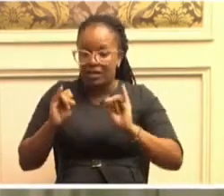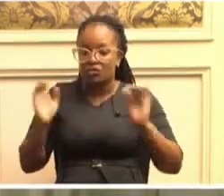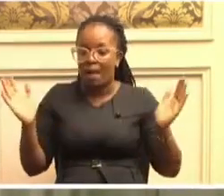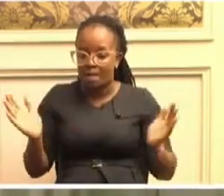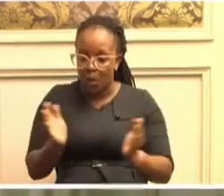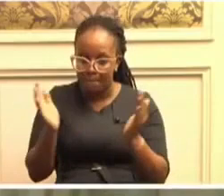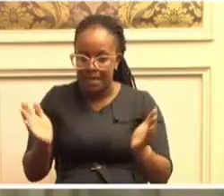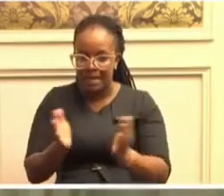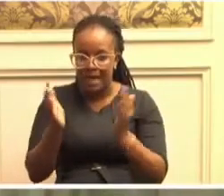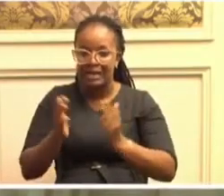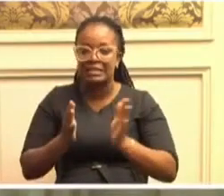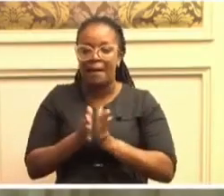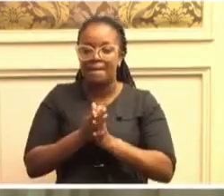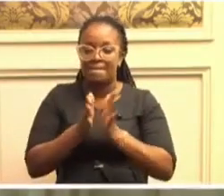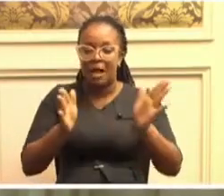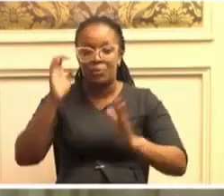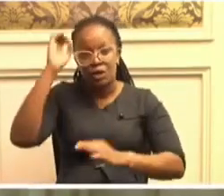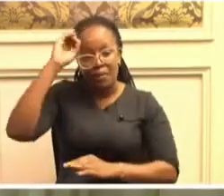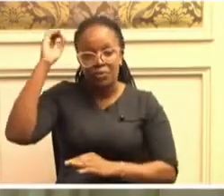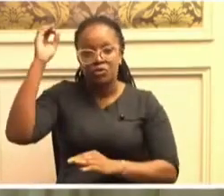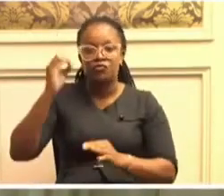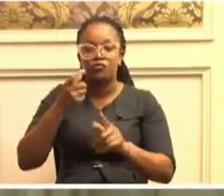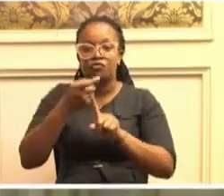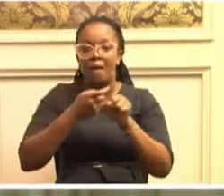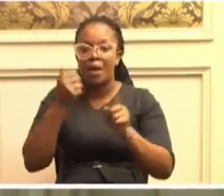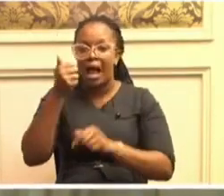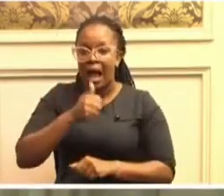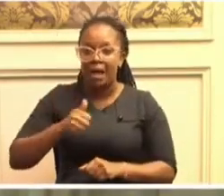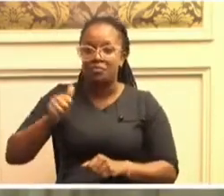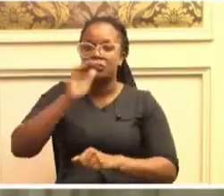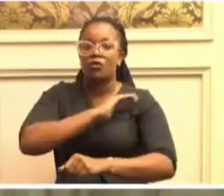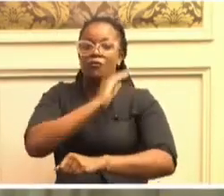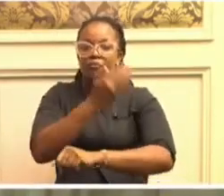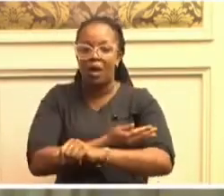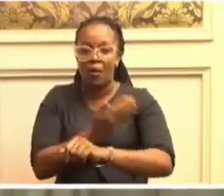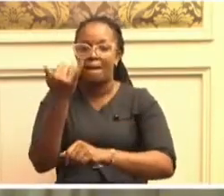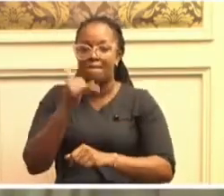public opinion against abuse of power by the executive.